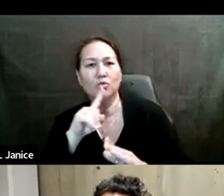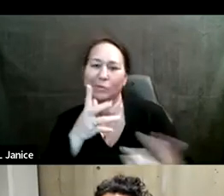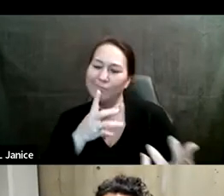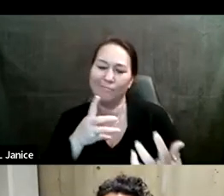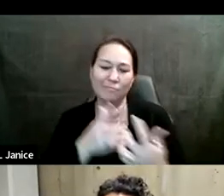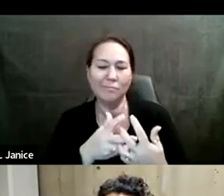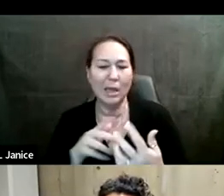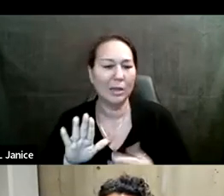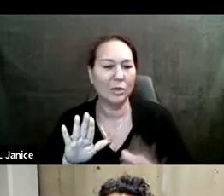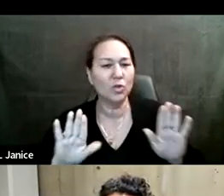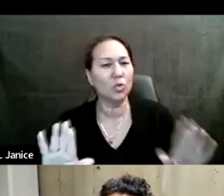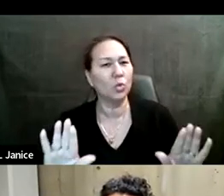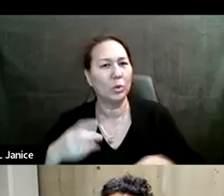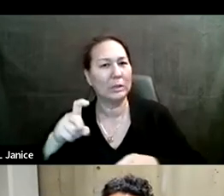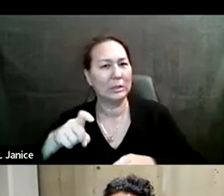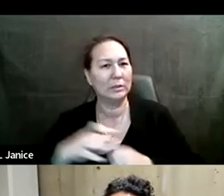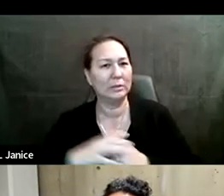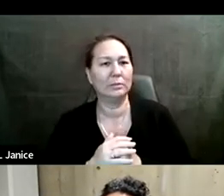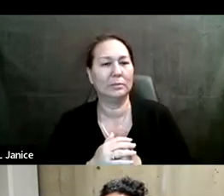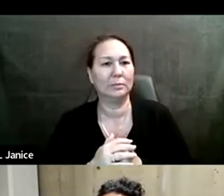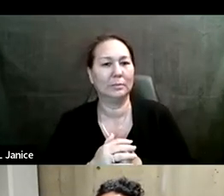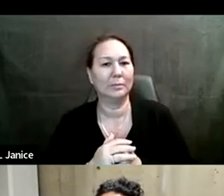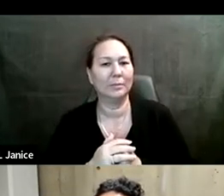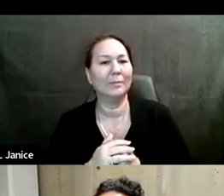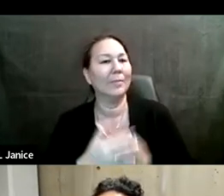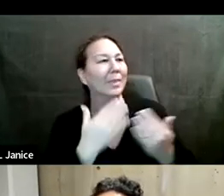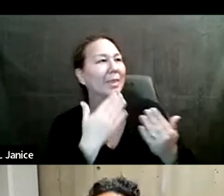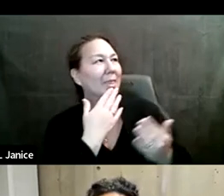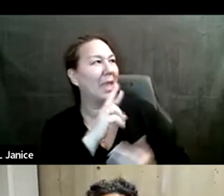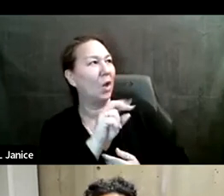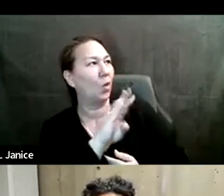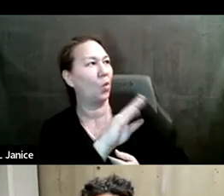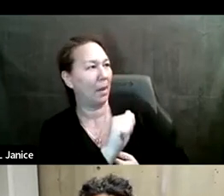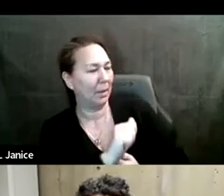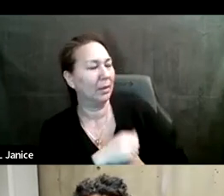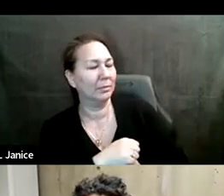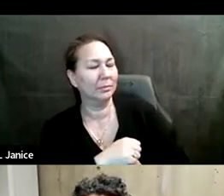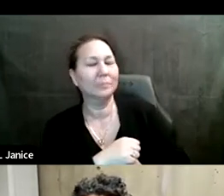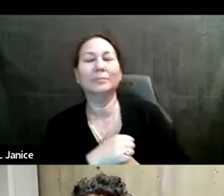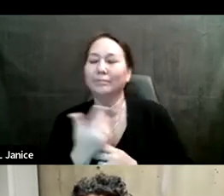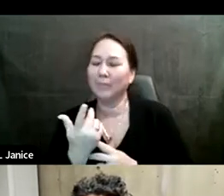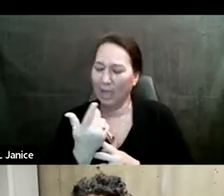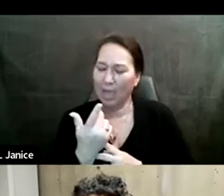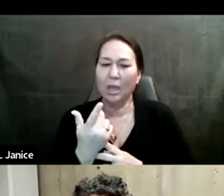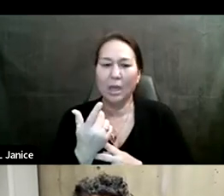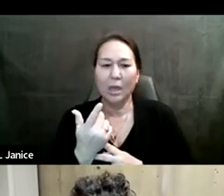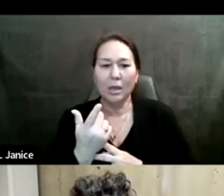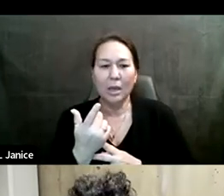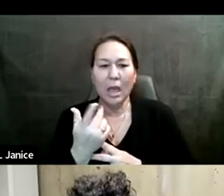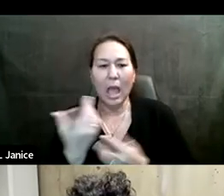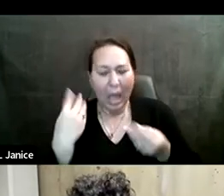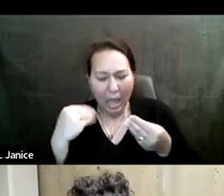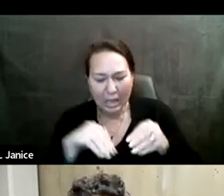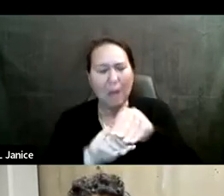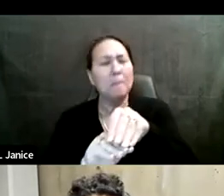Thanks, Rebecca. Um, as Rebecca just, uh, really demonstrated, combining schools isn't just,